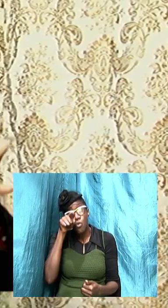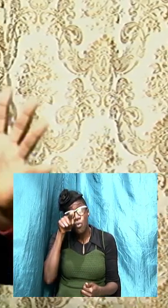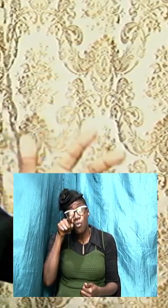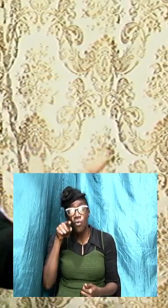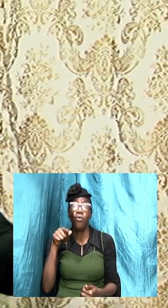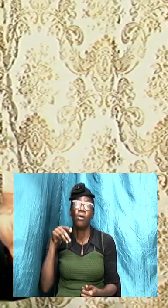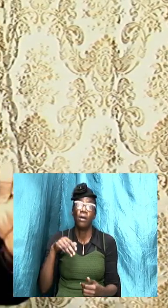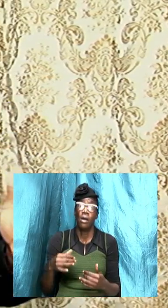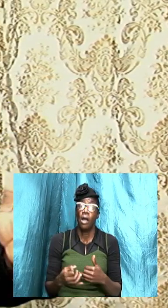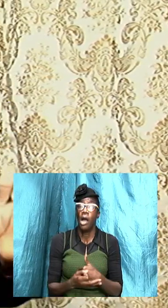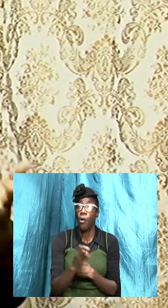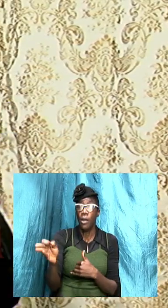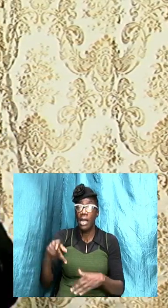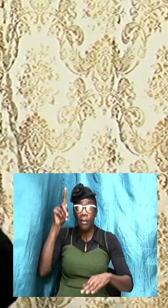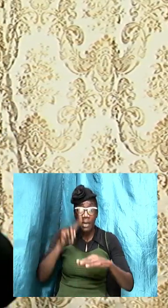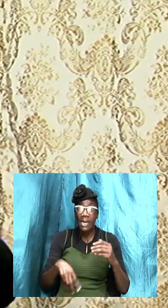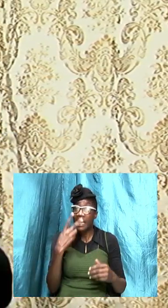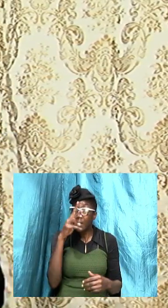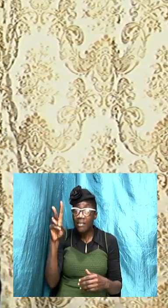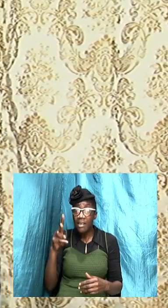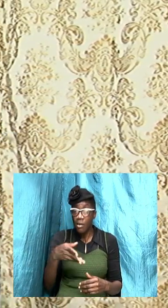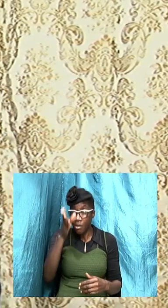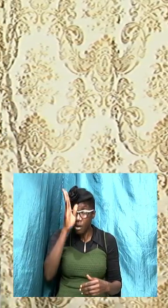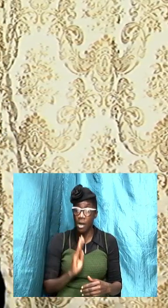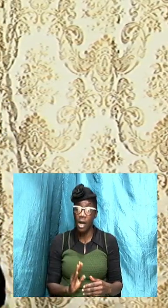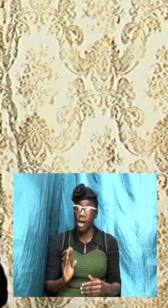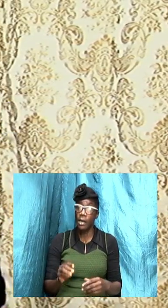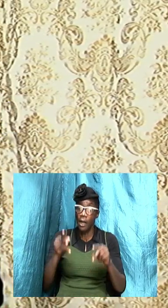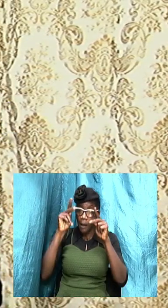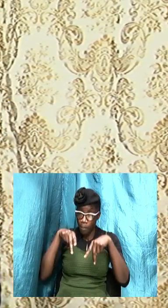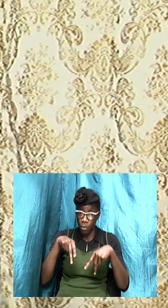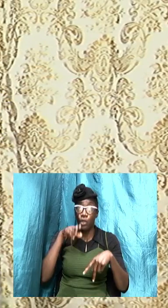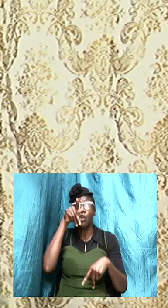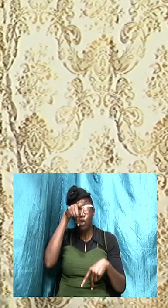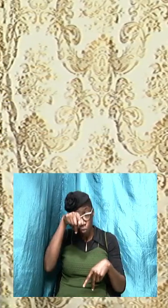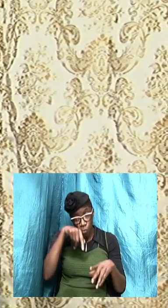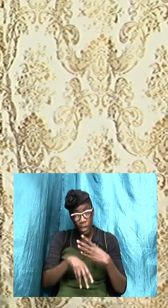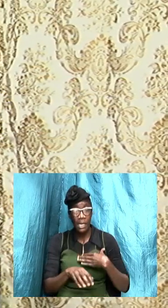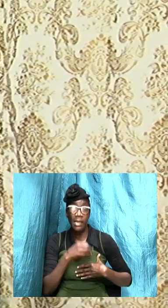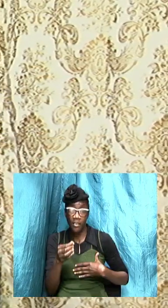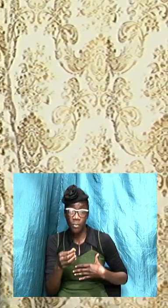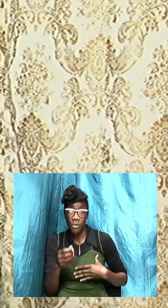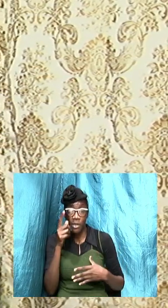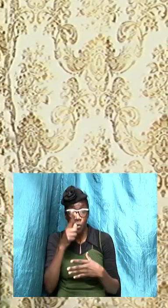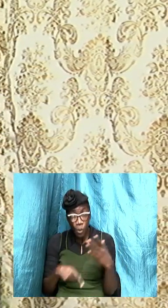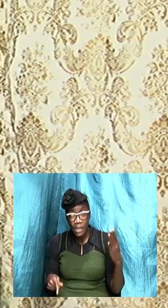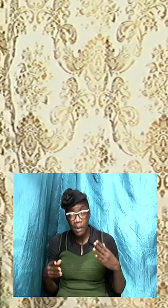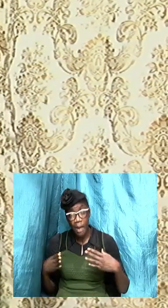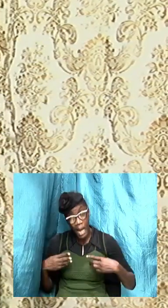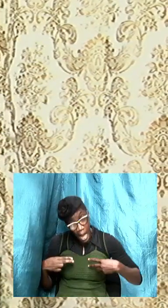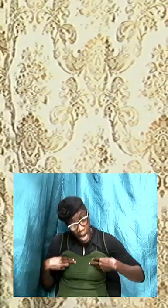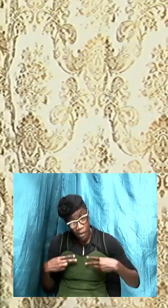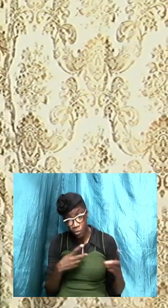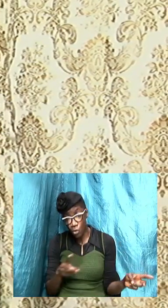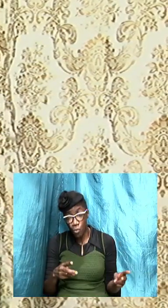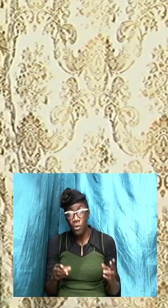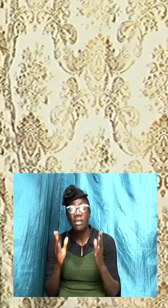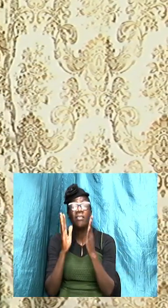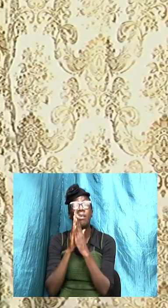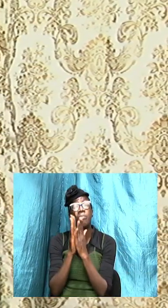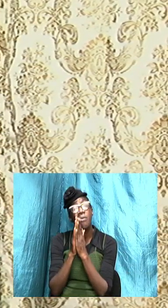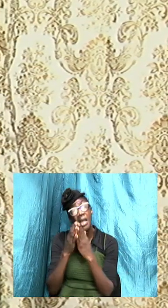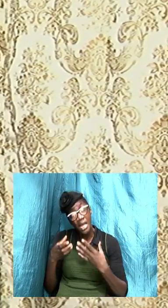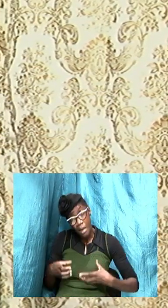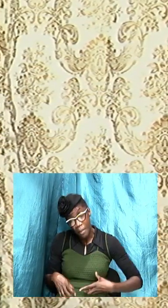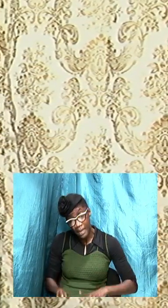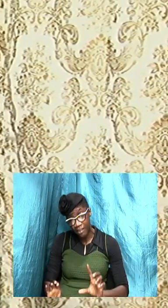being away he can't see you God might drop you in his spirit you know but what he has to do is to pray or if by chance he